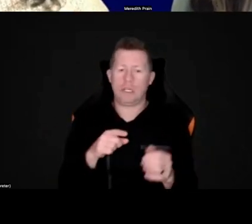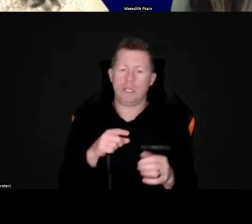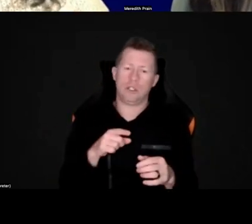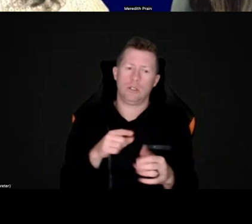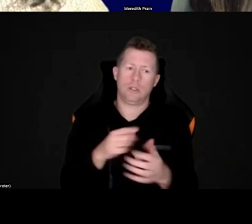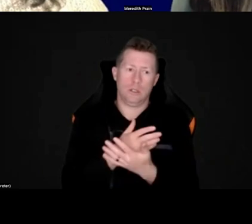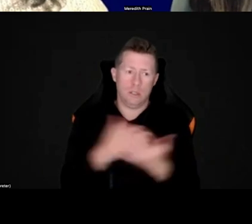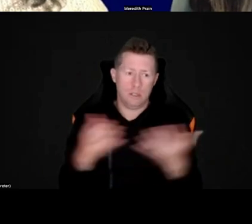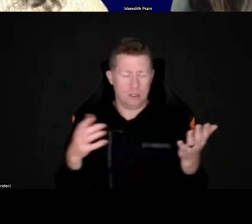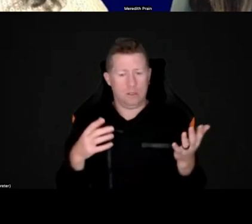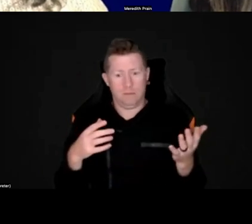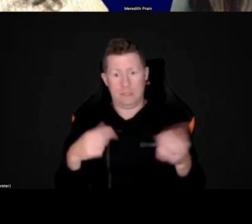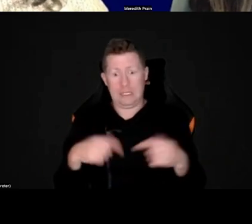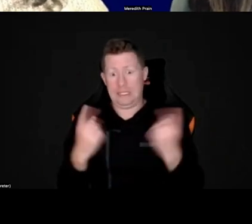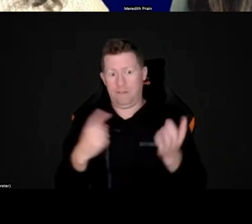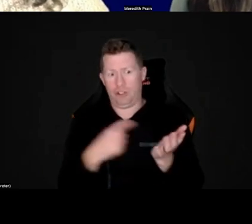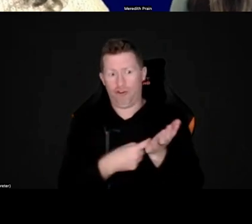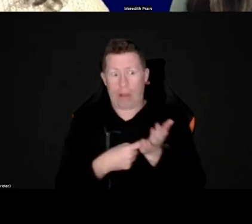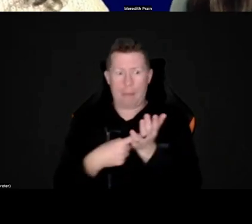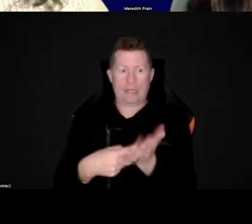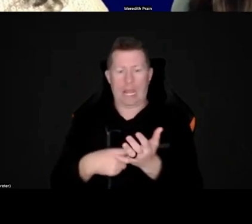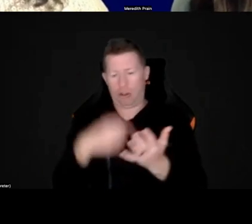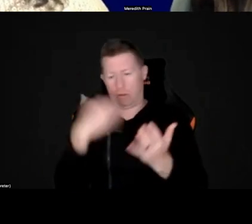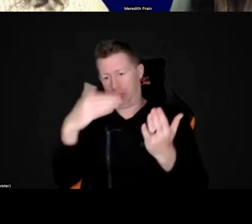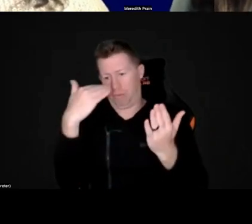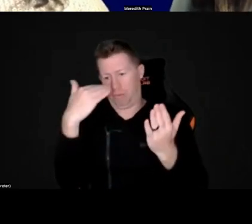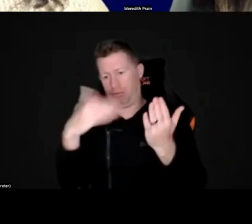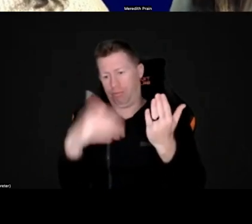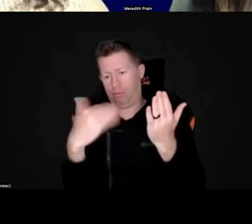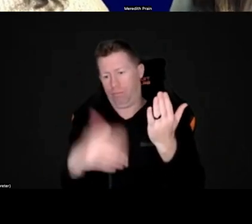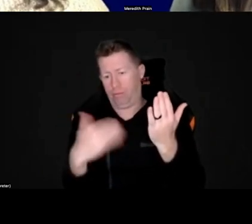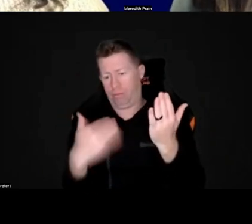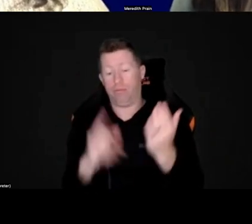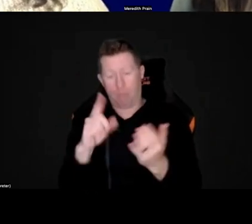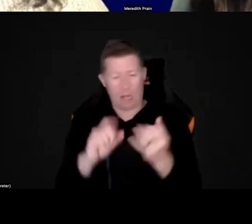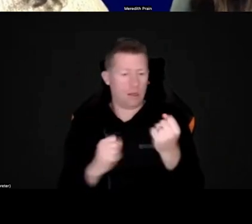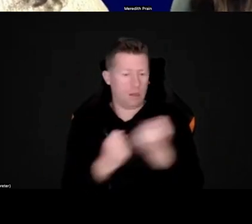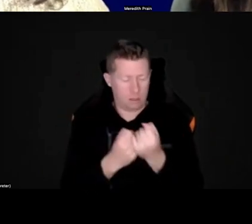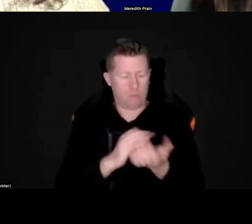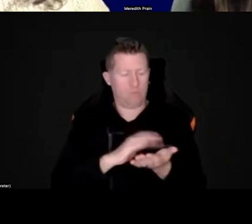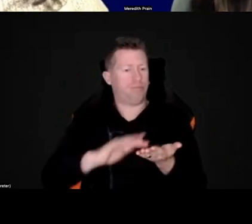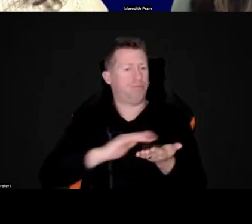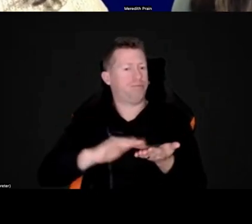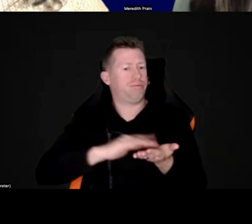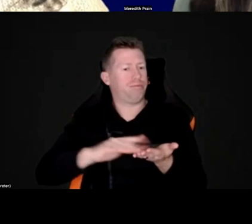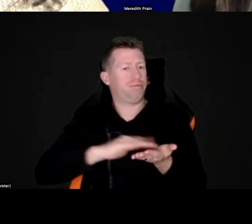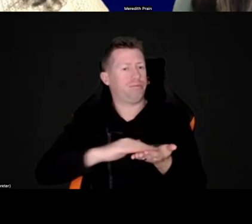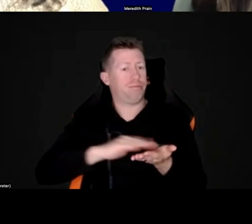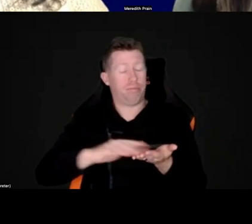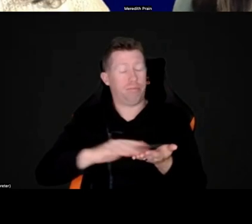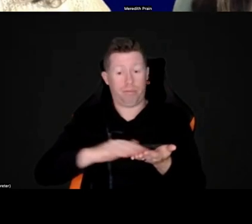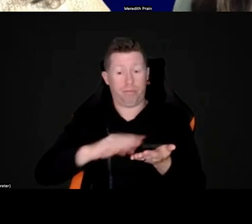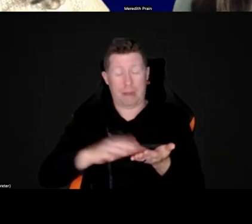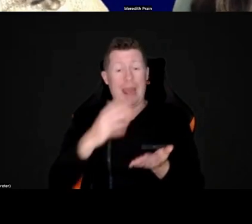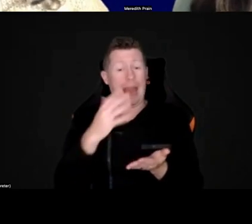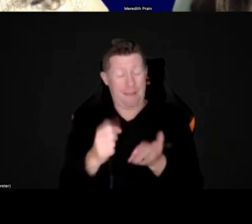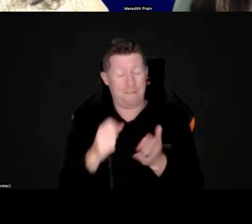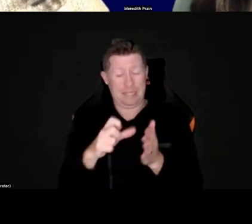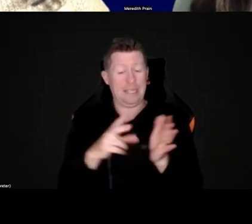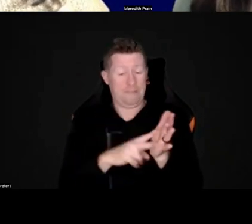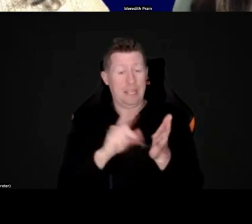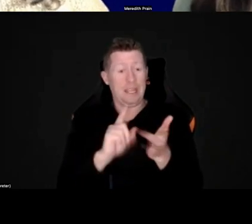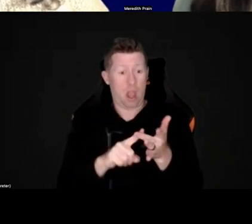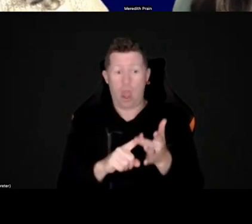lot of recommendations, um, really supported and encouraged her child to read braille and she's got CVI and she's